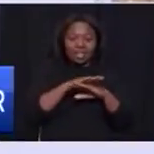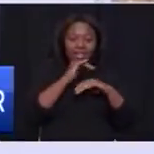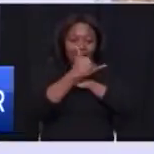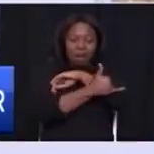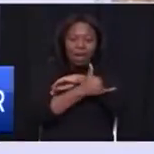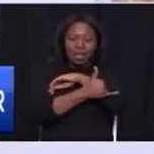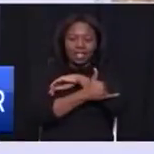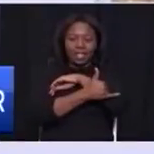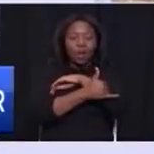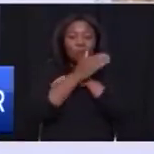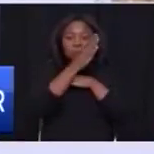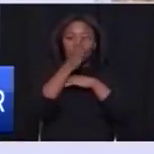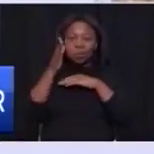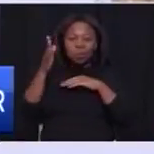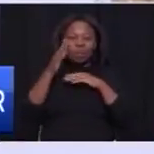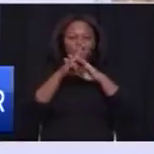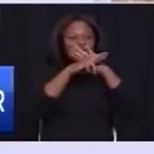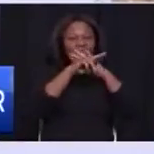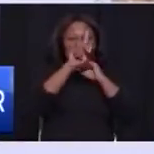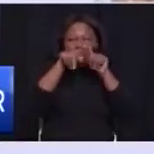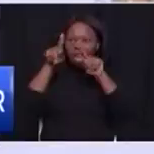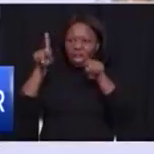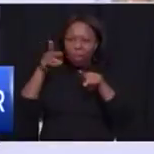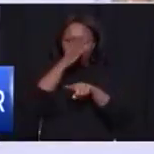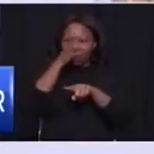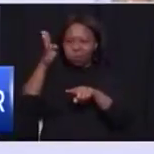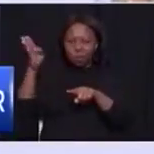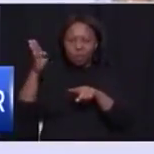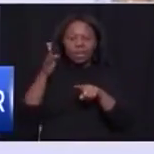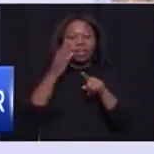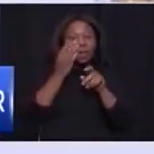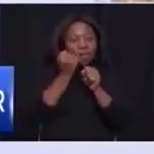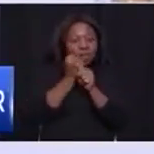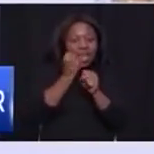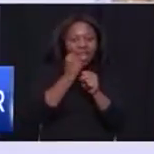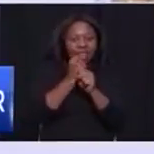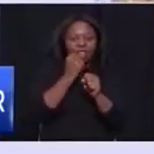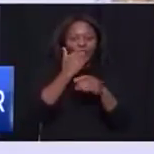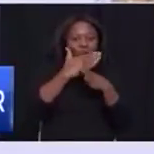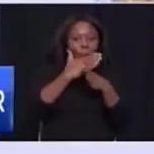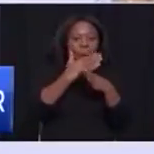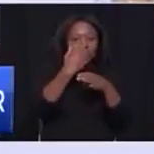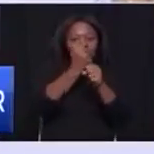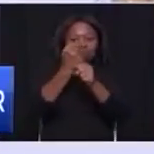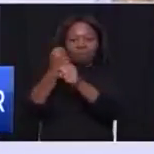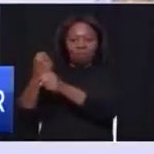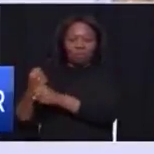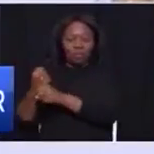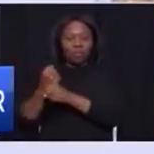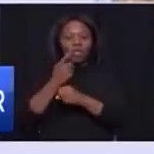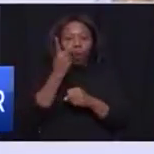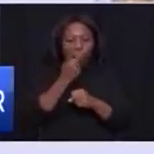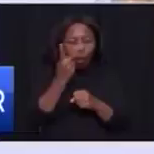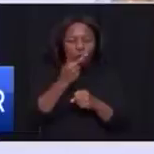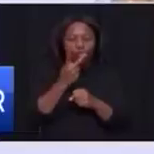different regions of our continent, and they are helping to create jobs in those regions, but they are also sustaining